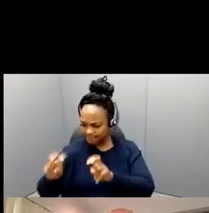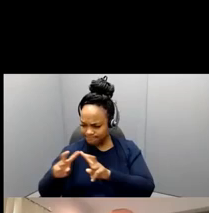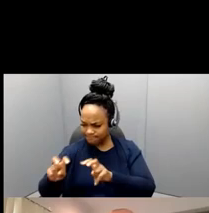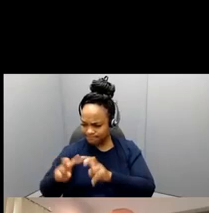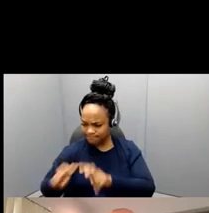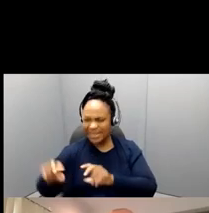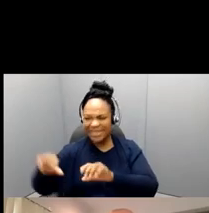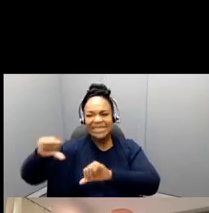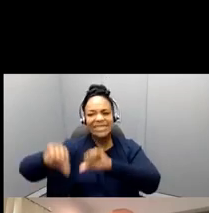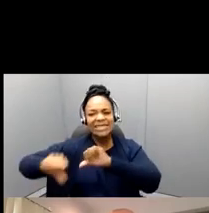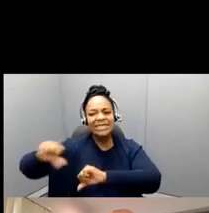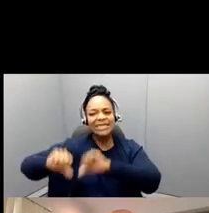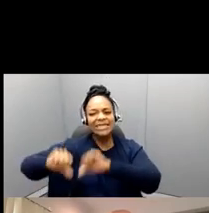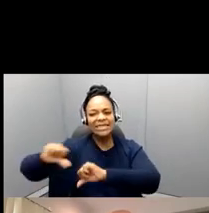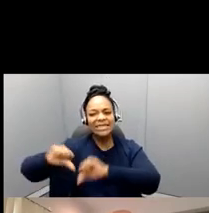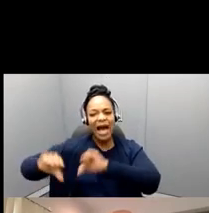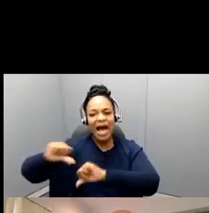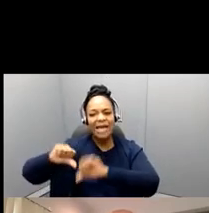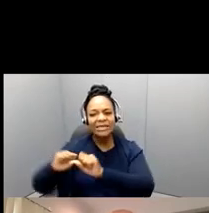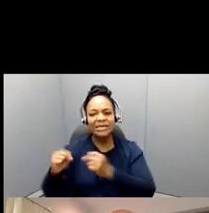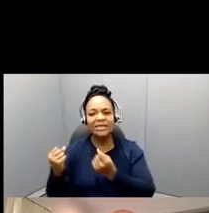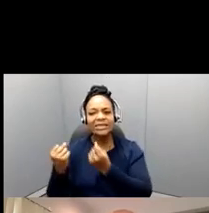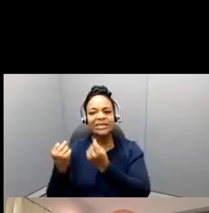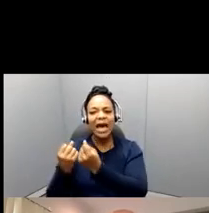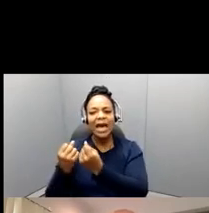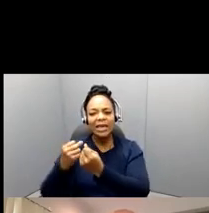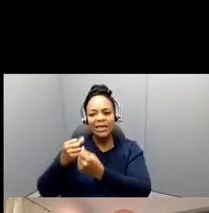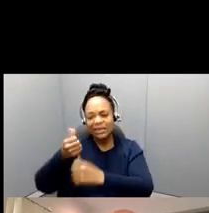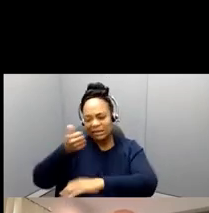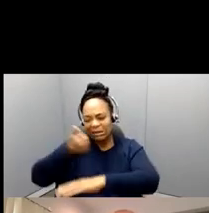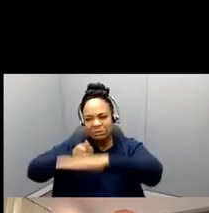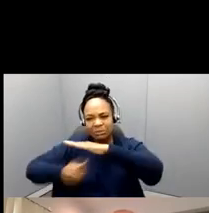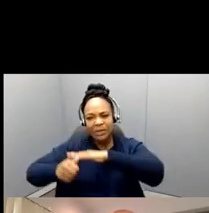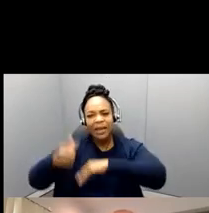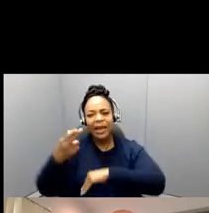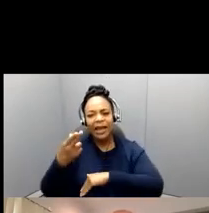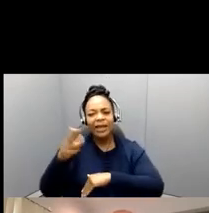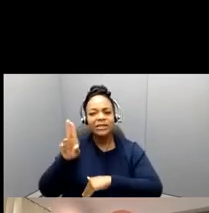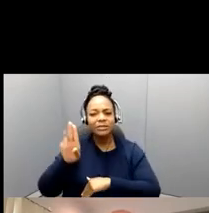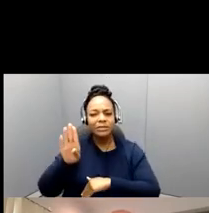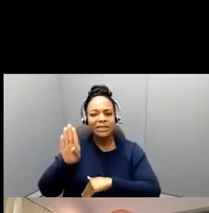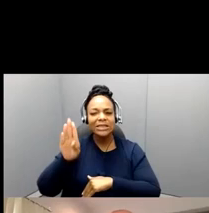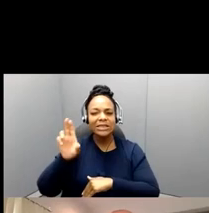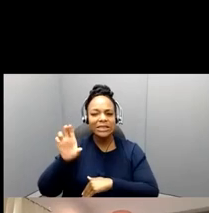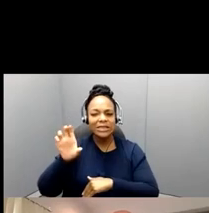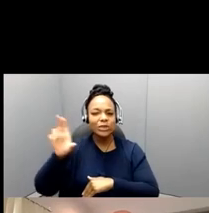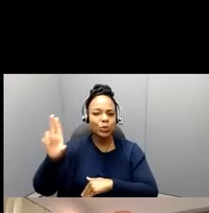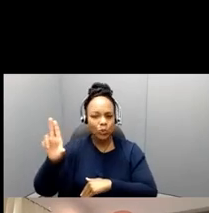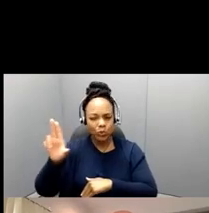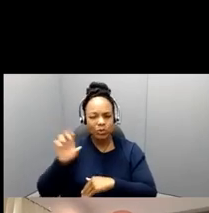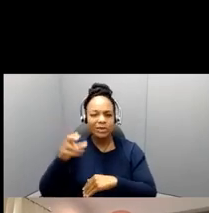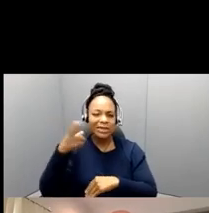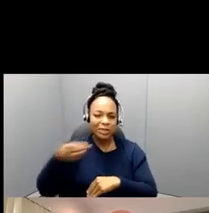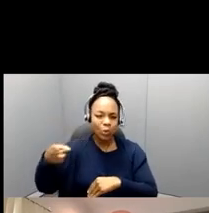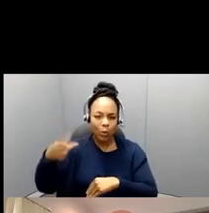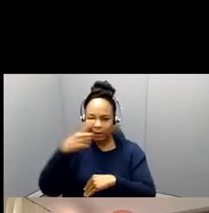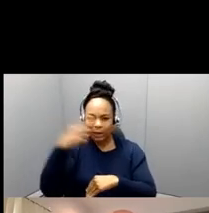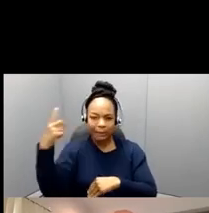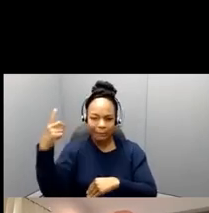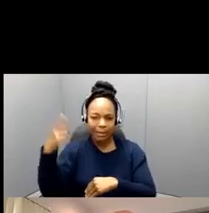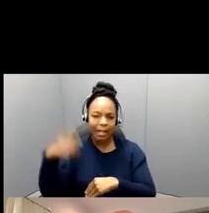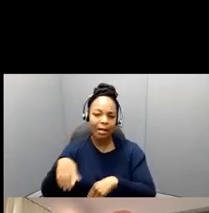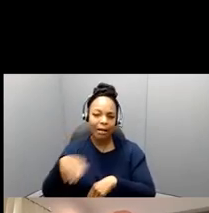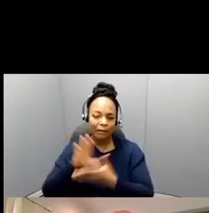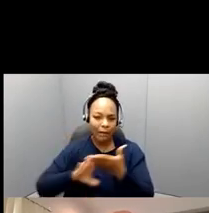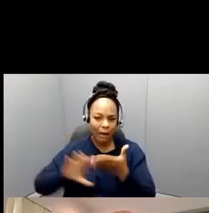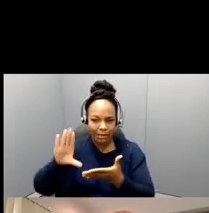historically black college back, uh, it's been around since the 40s in the science society, and how they've responded, the society had responded